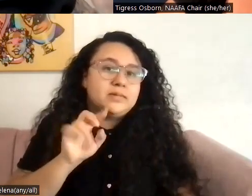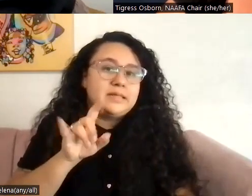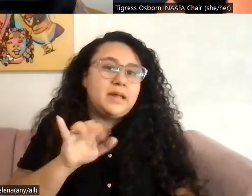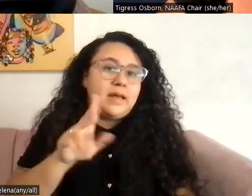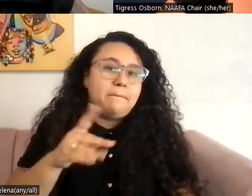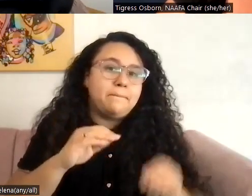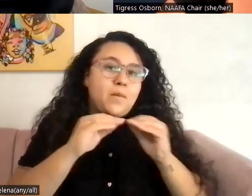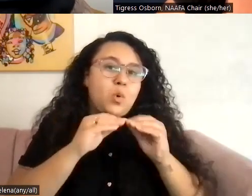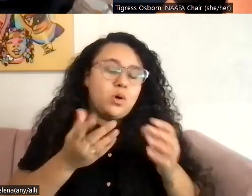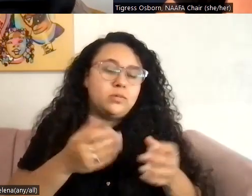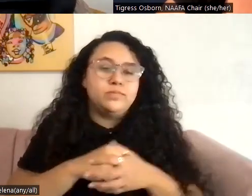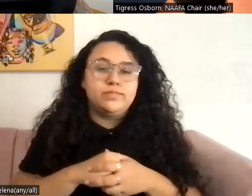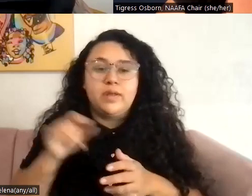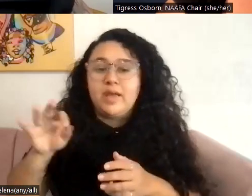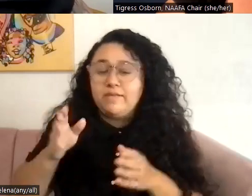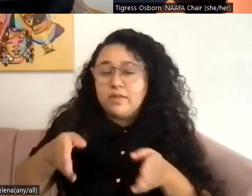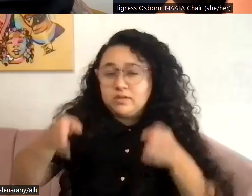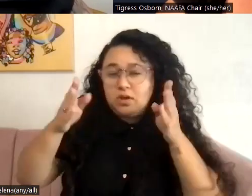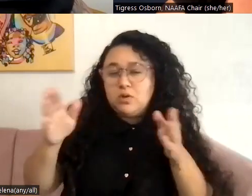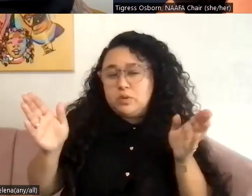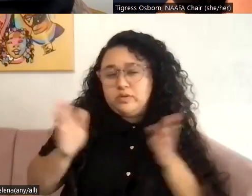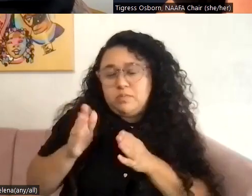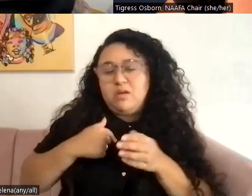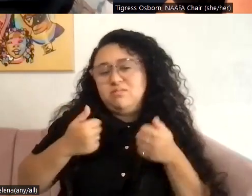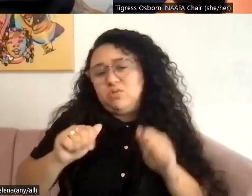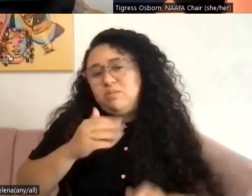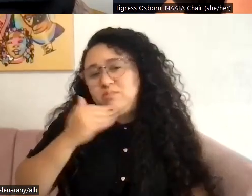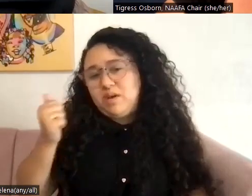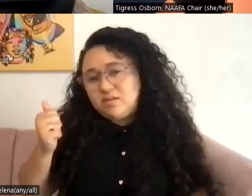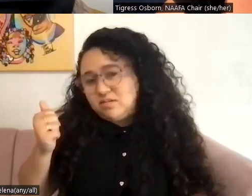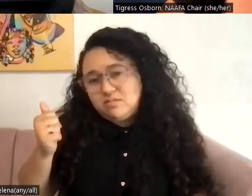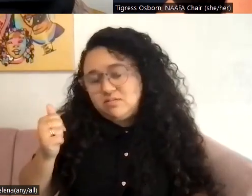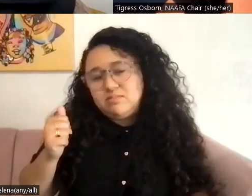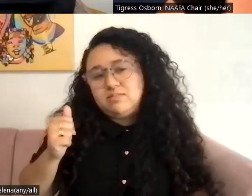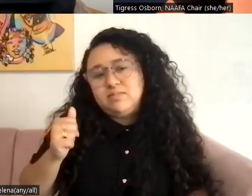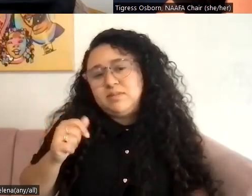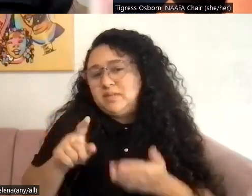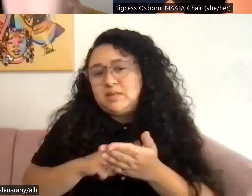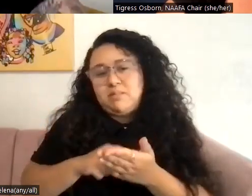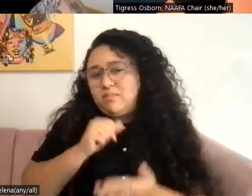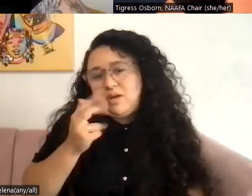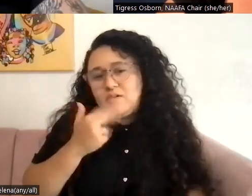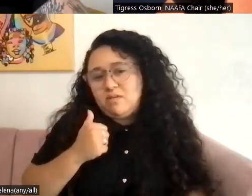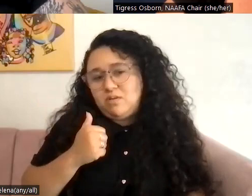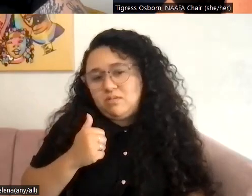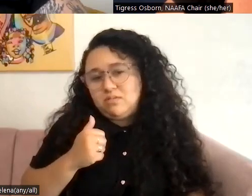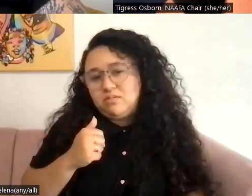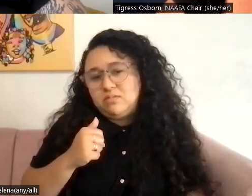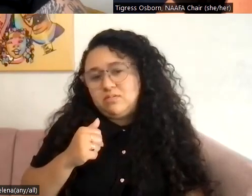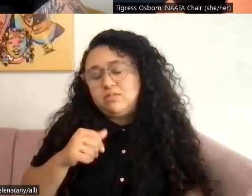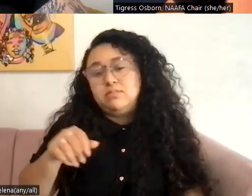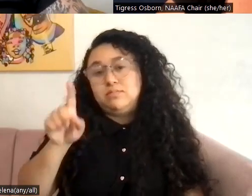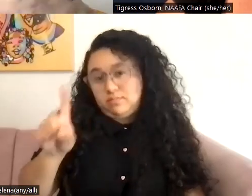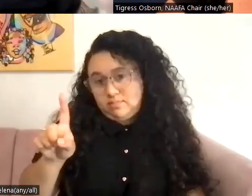If the stall is too small, it's just, I do my best and it's not cute sometimes. However, if I'm in